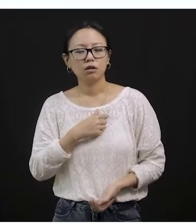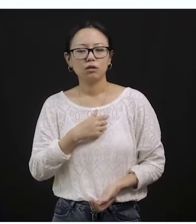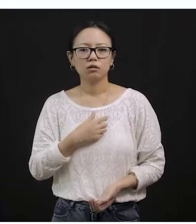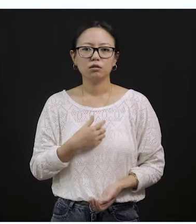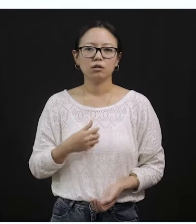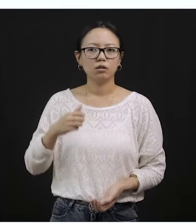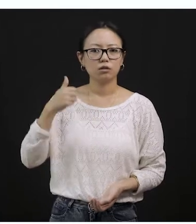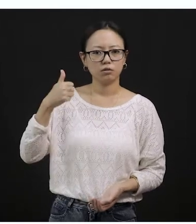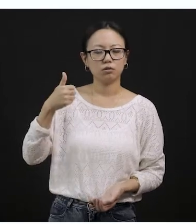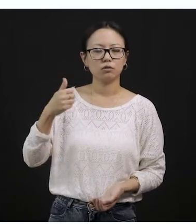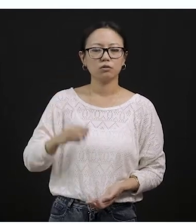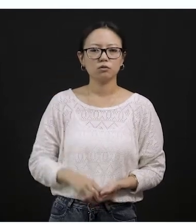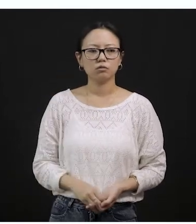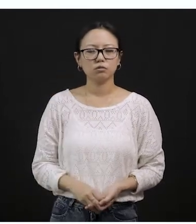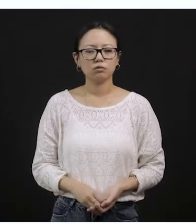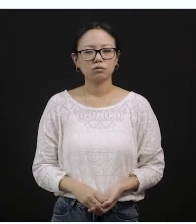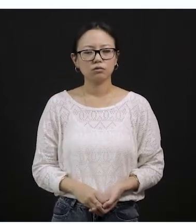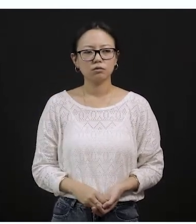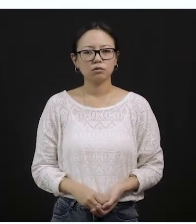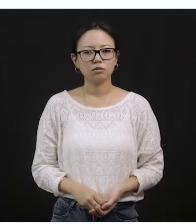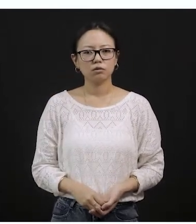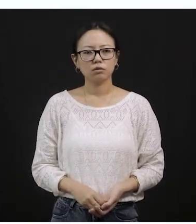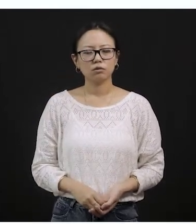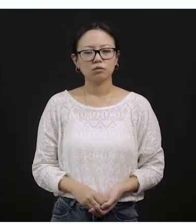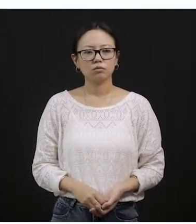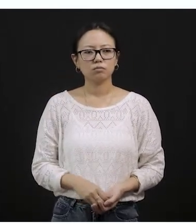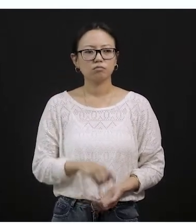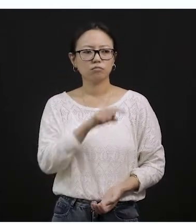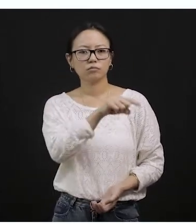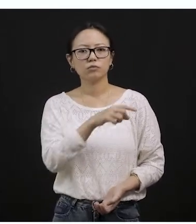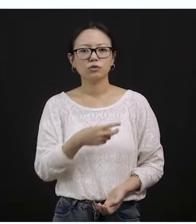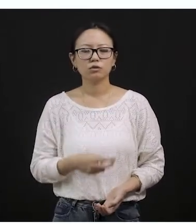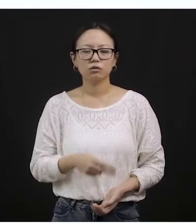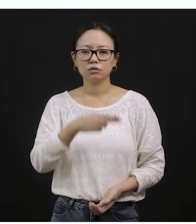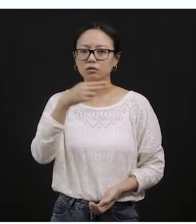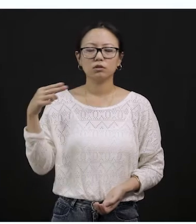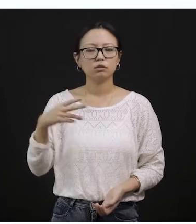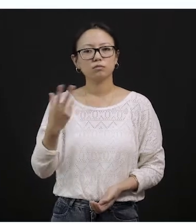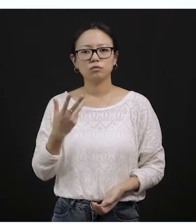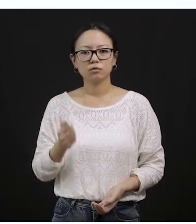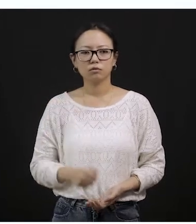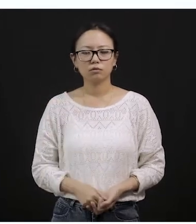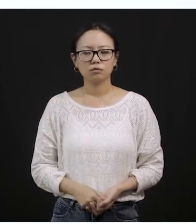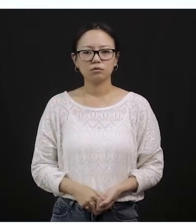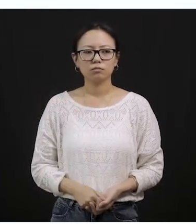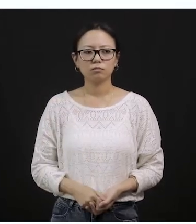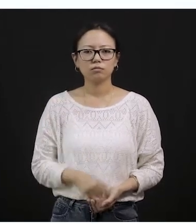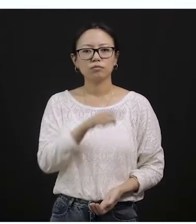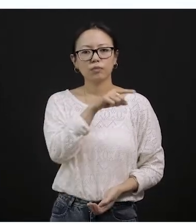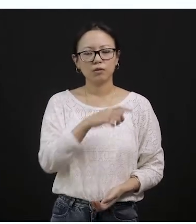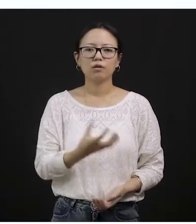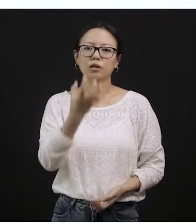in a healthy way. I should put that in that way. So can you identify the name of this fruit? So this is an